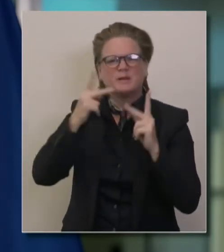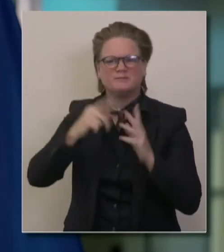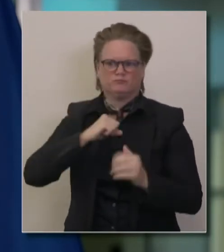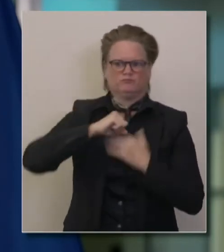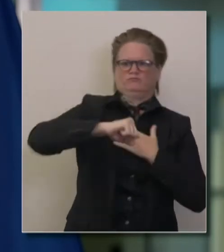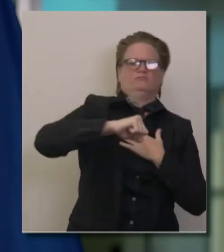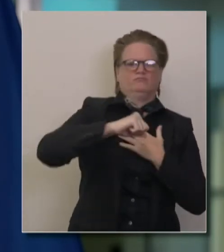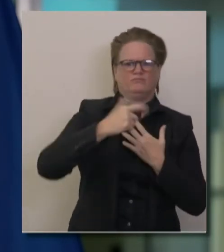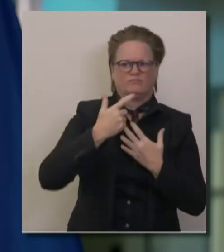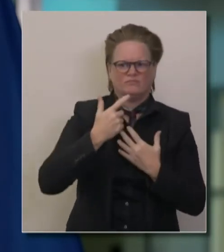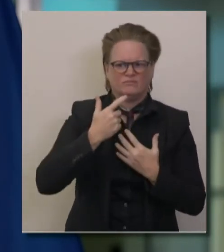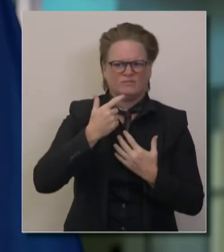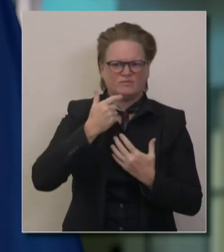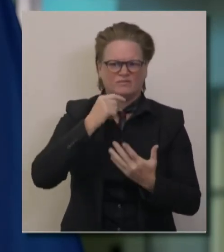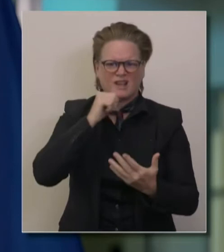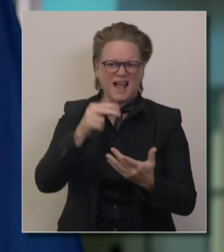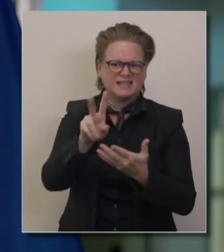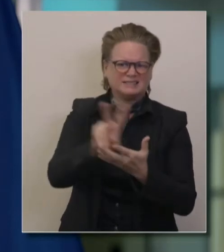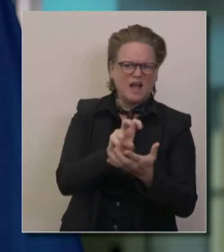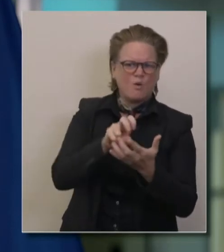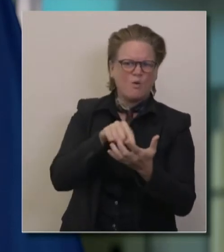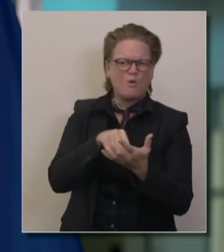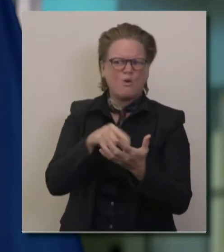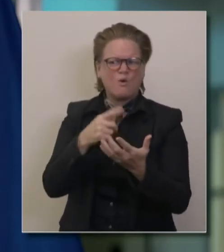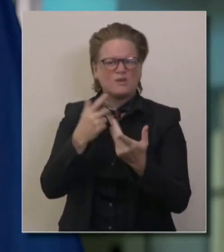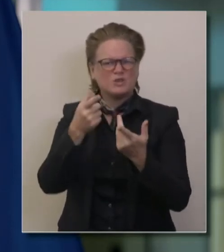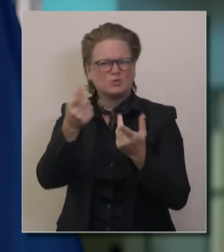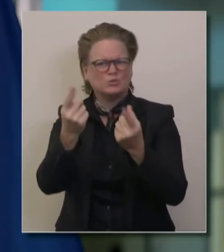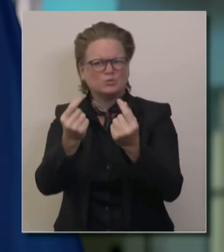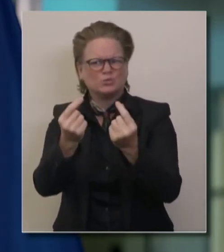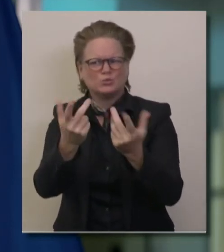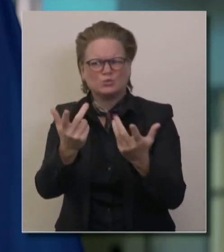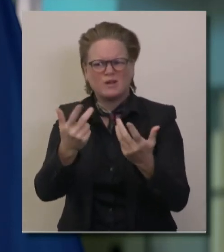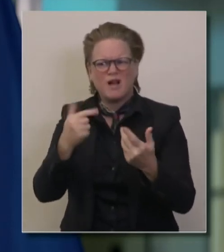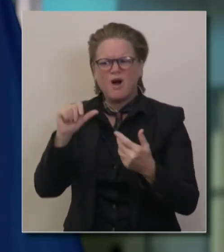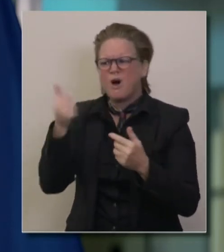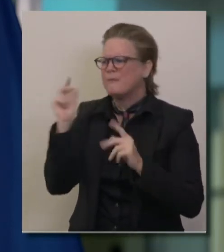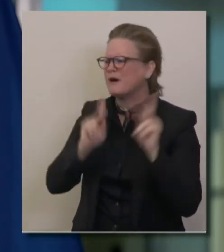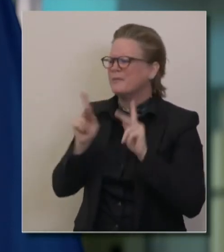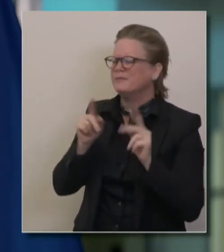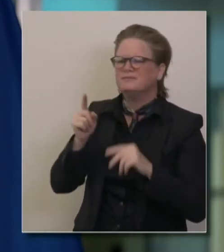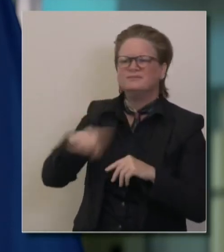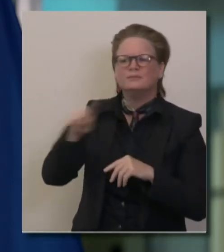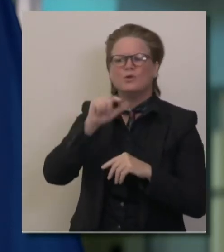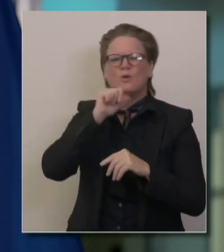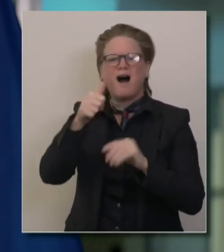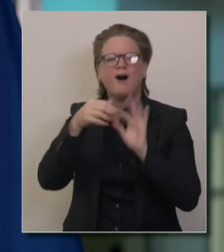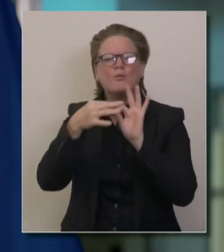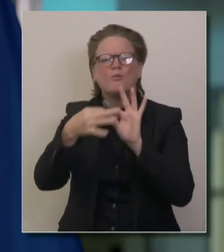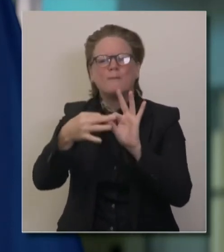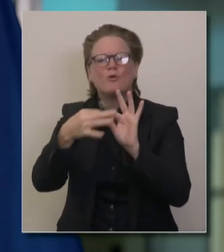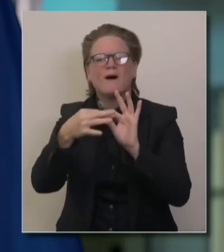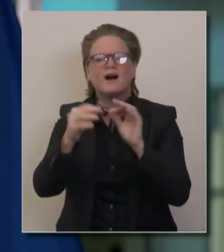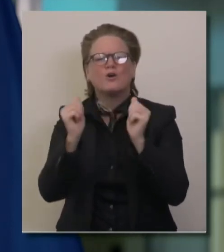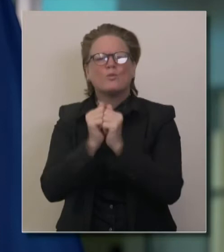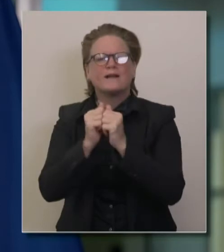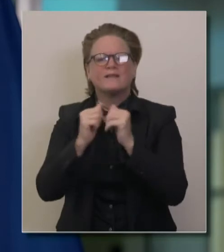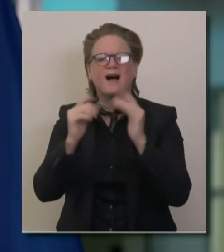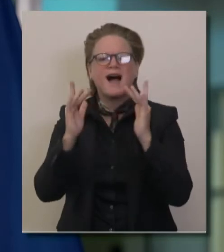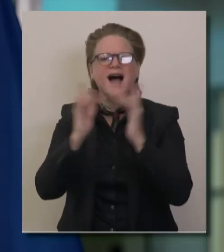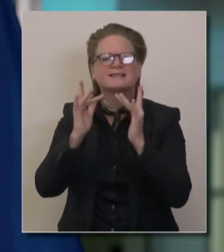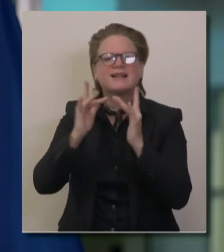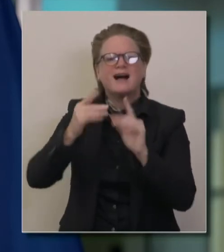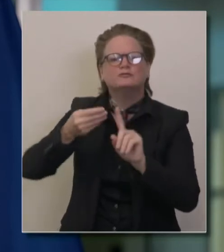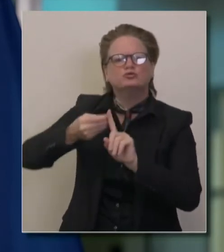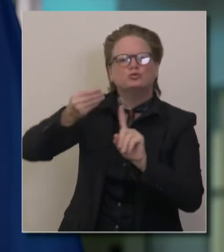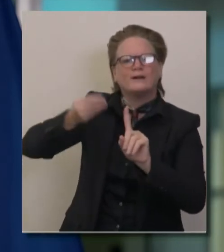what's the plan to reach people who've been reluctant to comply with contact tracing? No, it's a, those are wonderful questions. And those are questions we've candidly